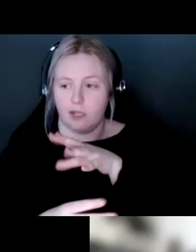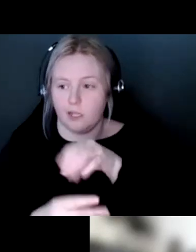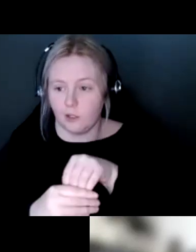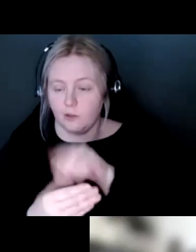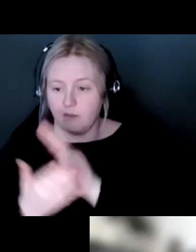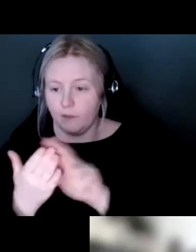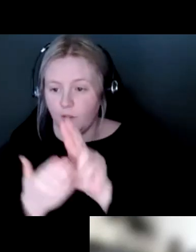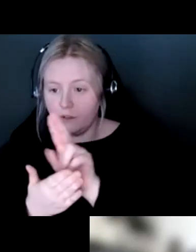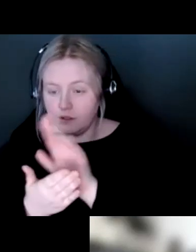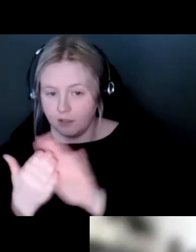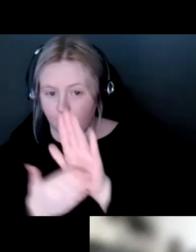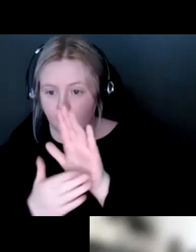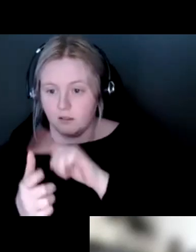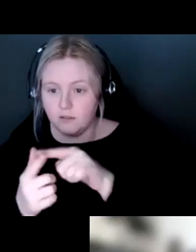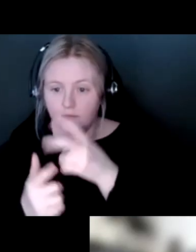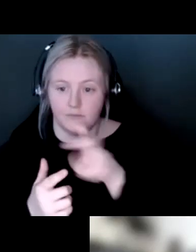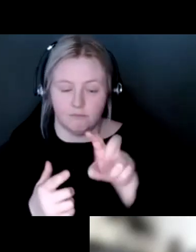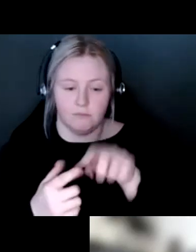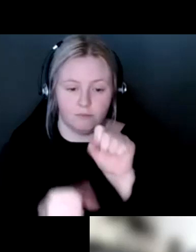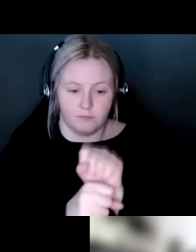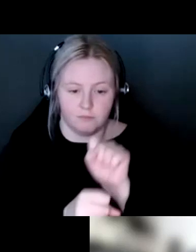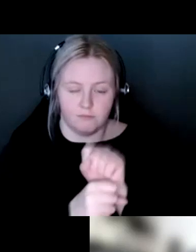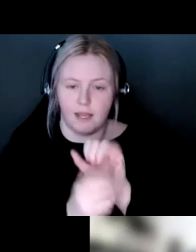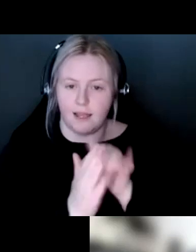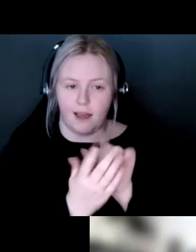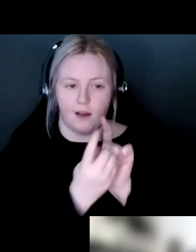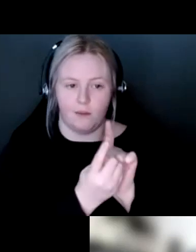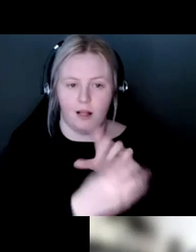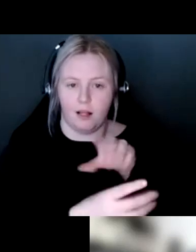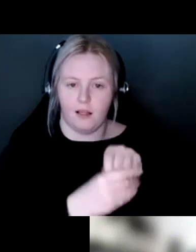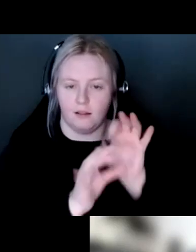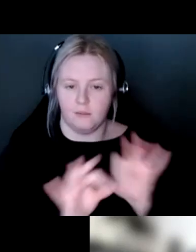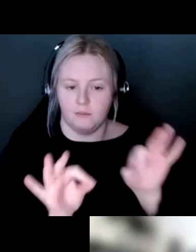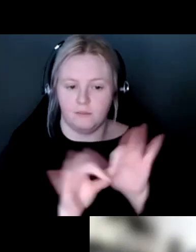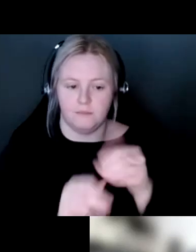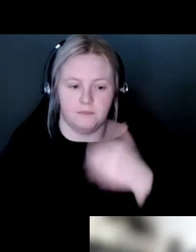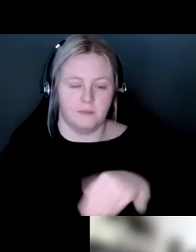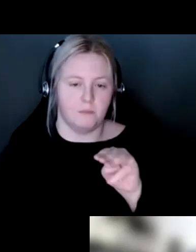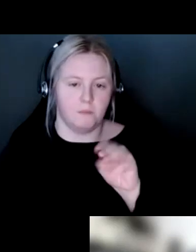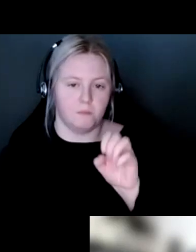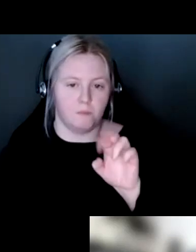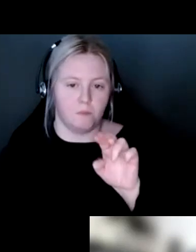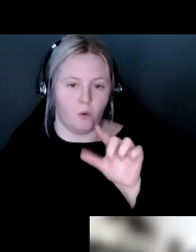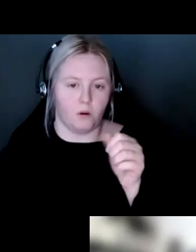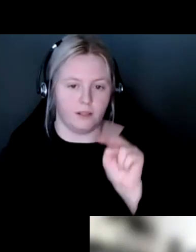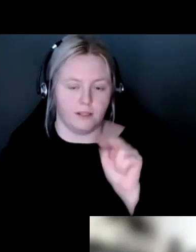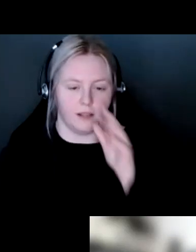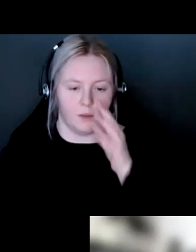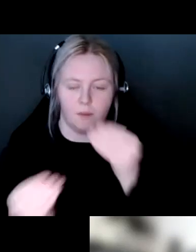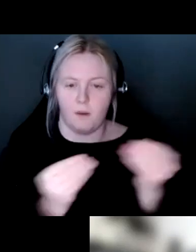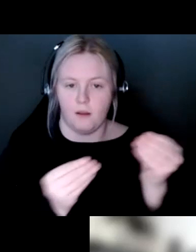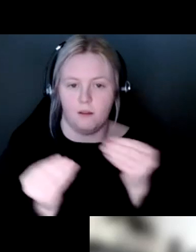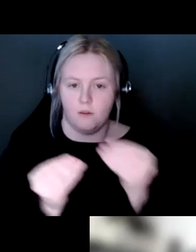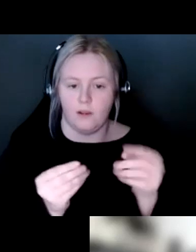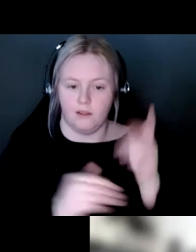and decent work and the role of mentorship. My name is Morgan Ineson. I'm going to be moderating the session today. I am the